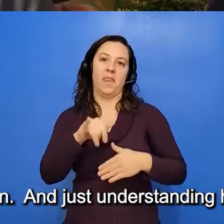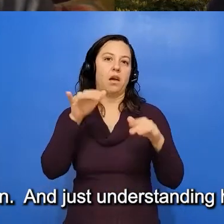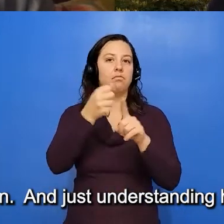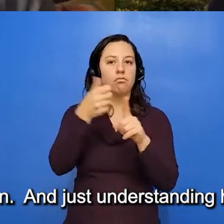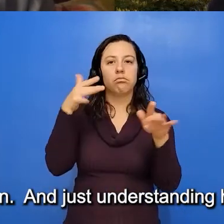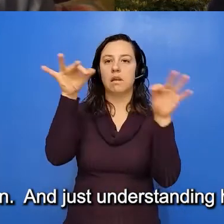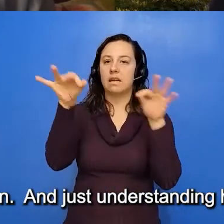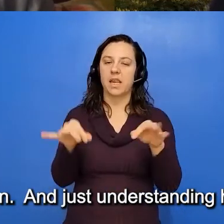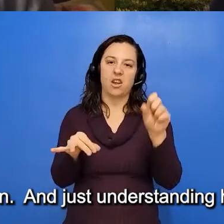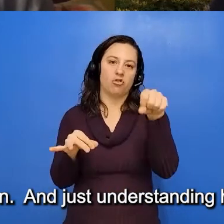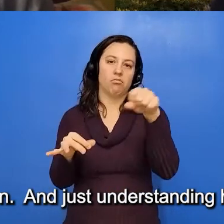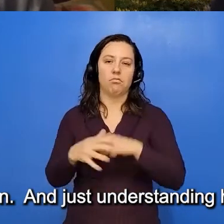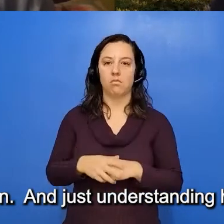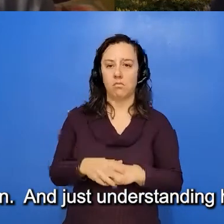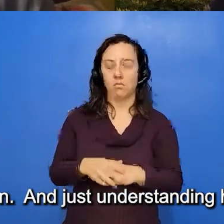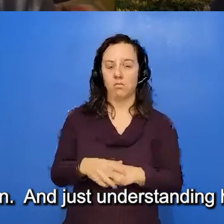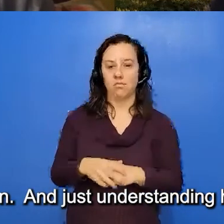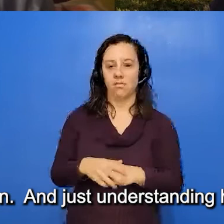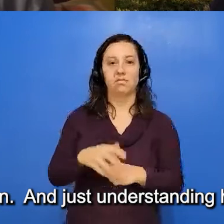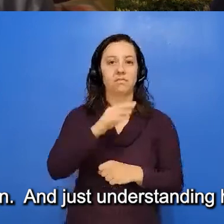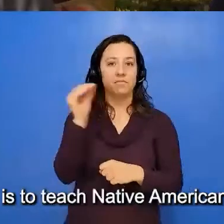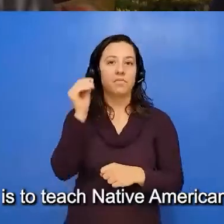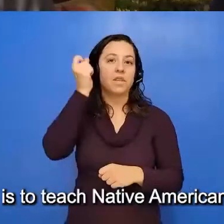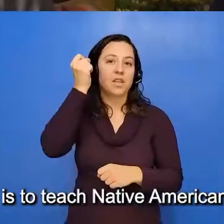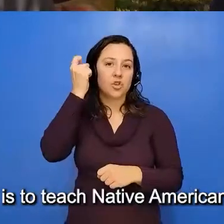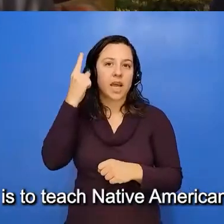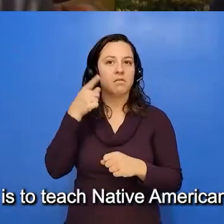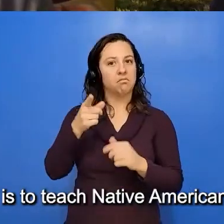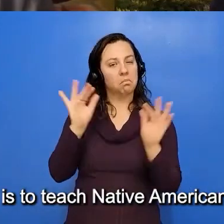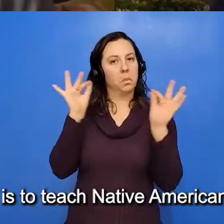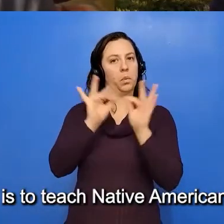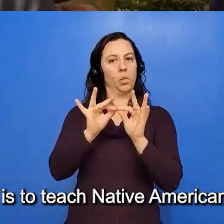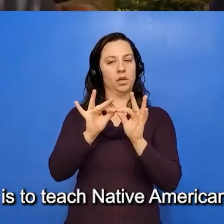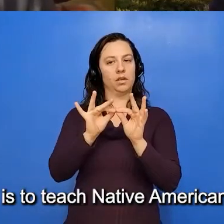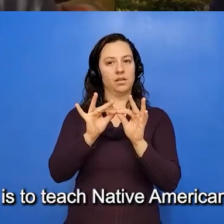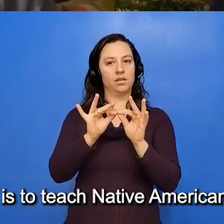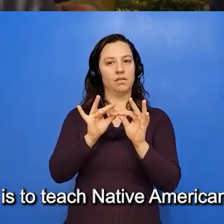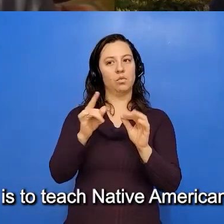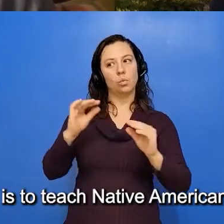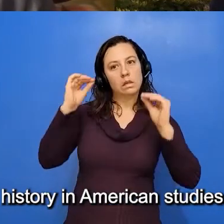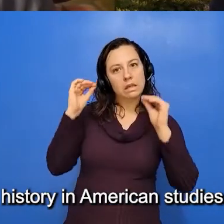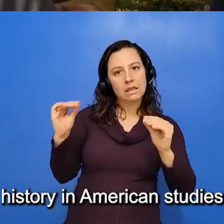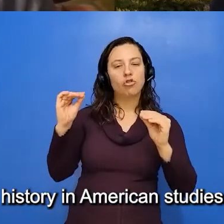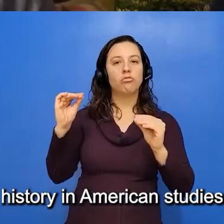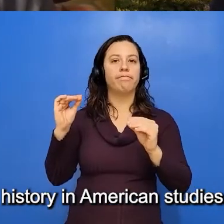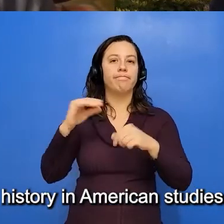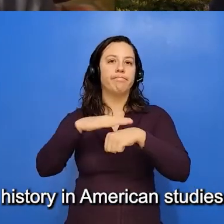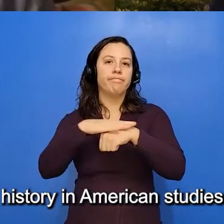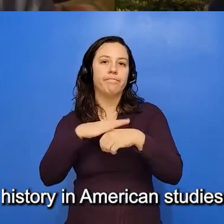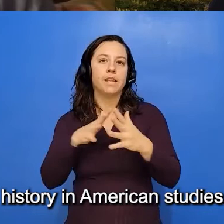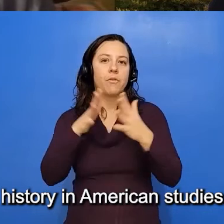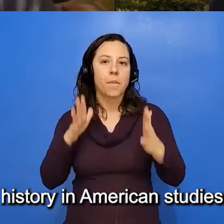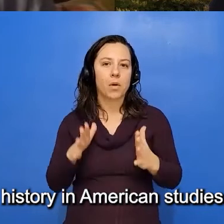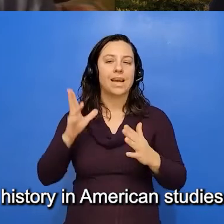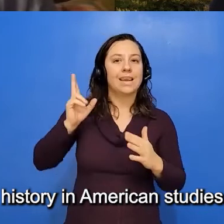and just understanding how important it is to teach Native American history in American